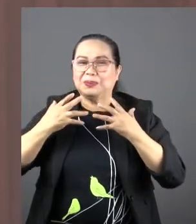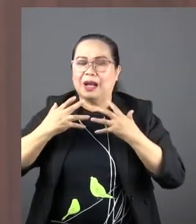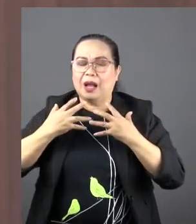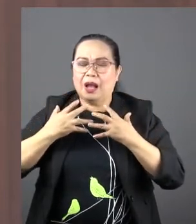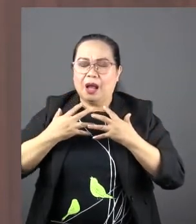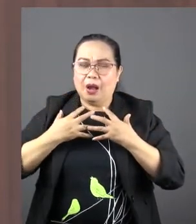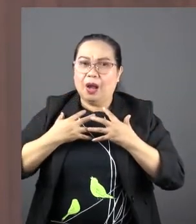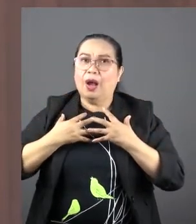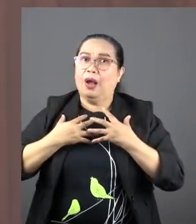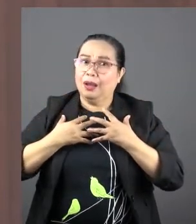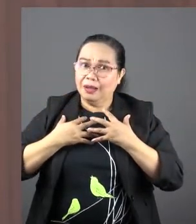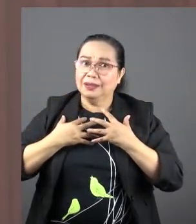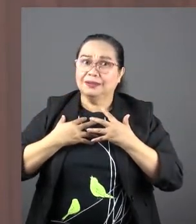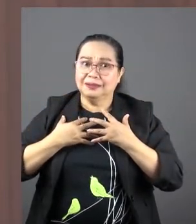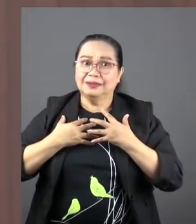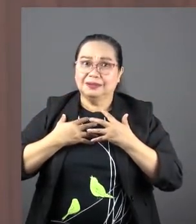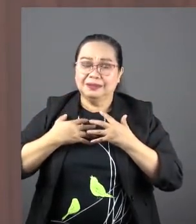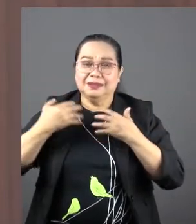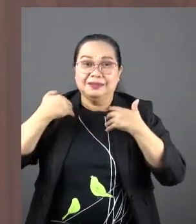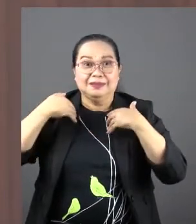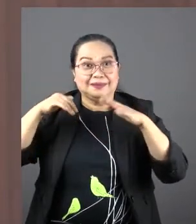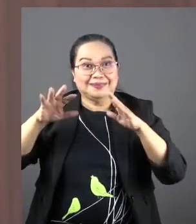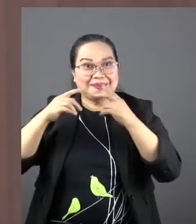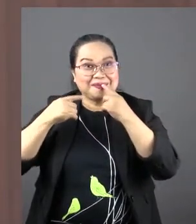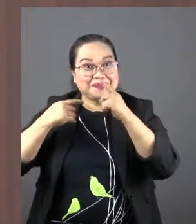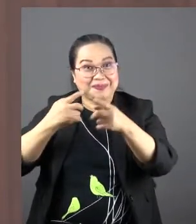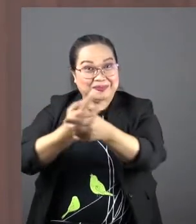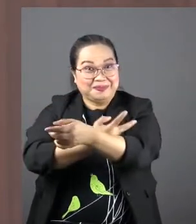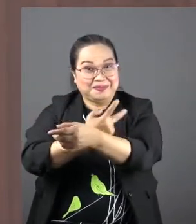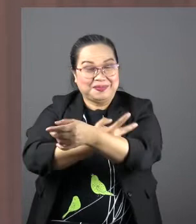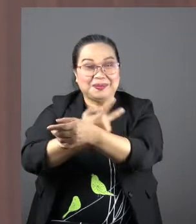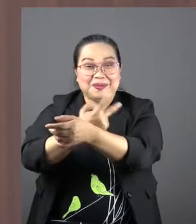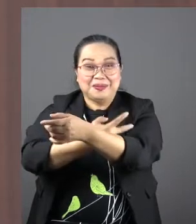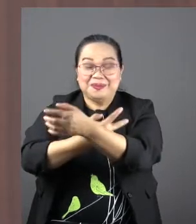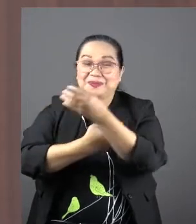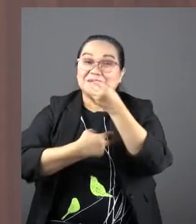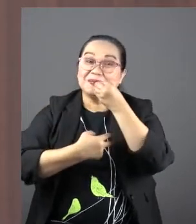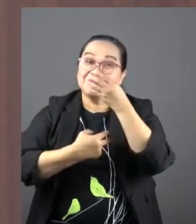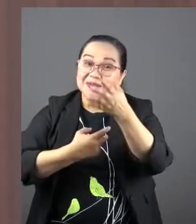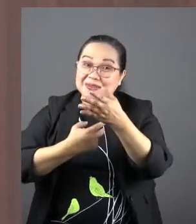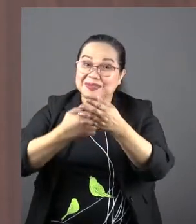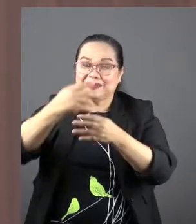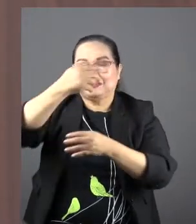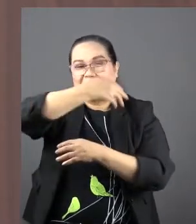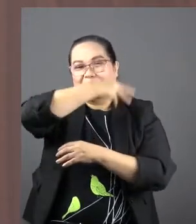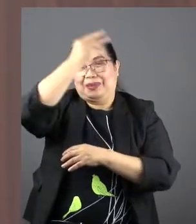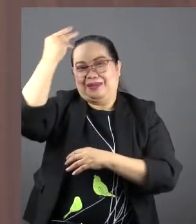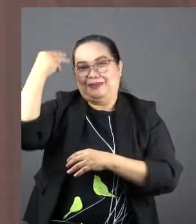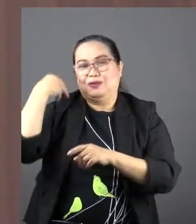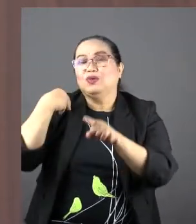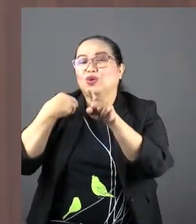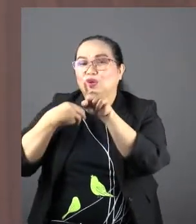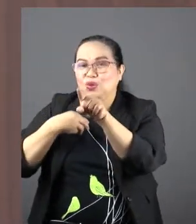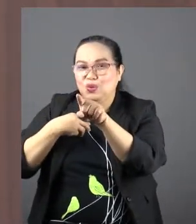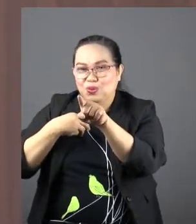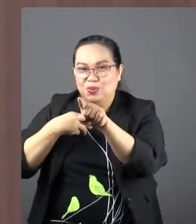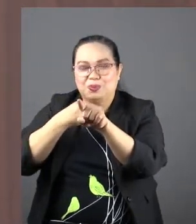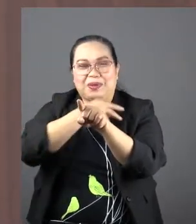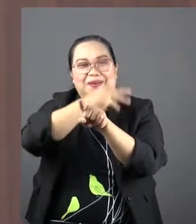Gabriel's announcement, and now the angels telling the shepherds, and now the shepherds telling her, it's you, Mary,